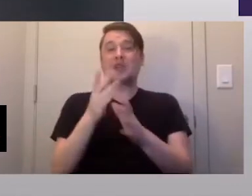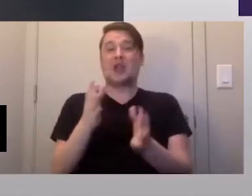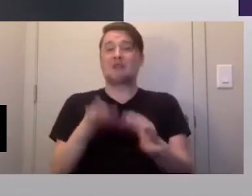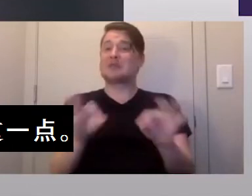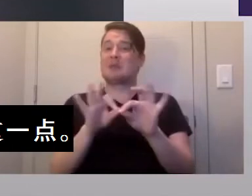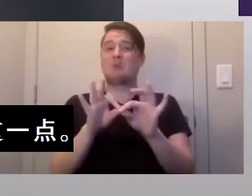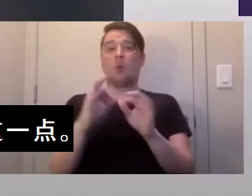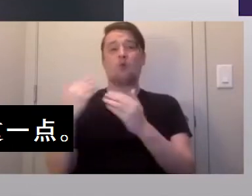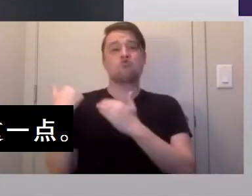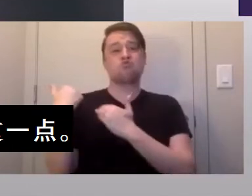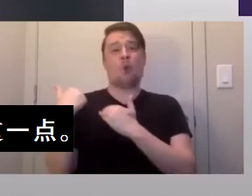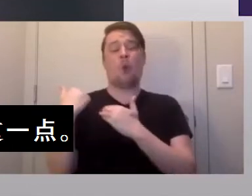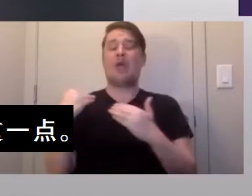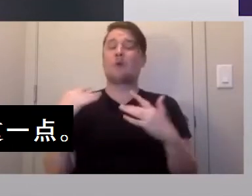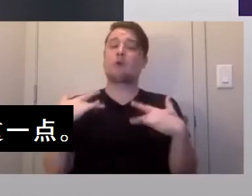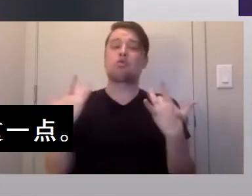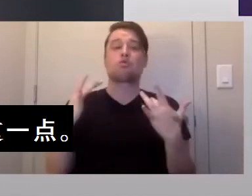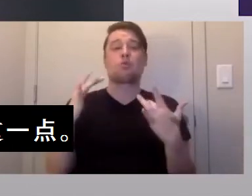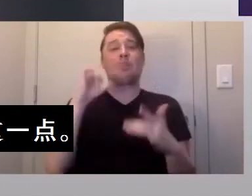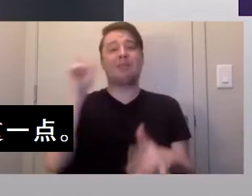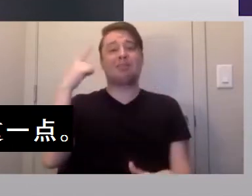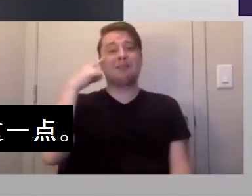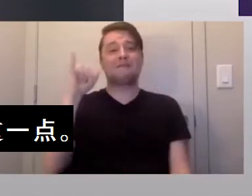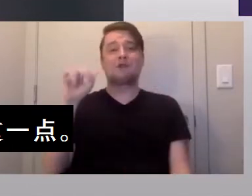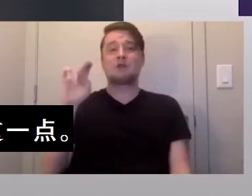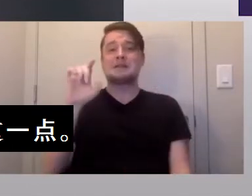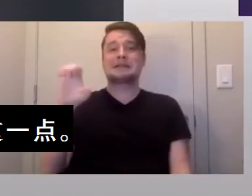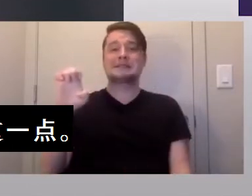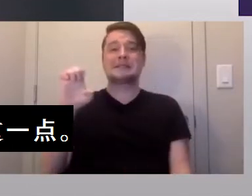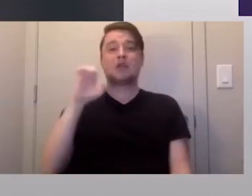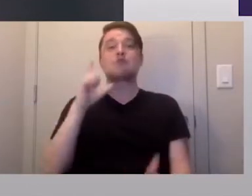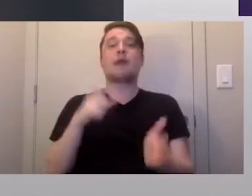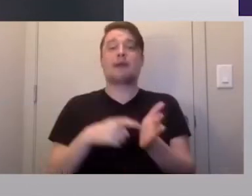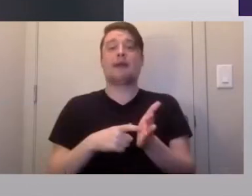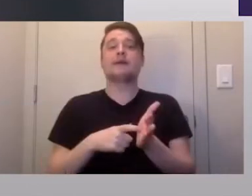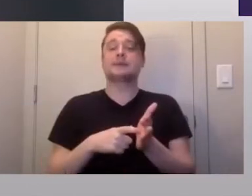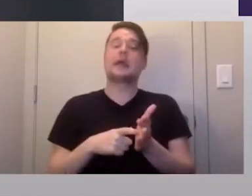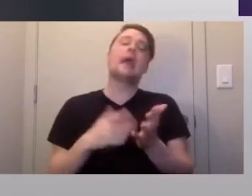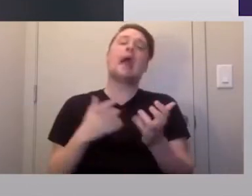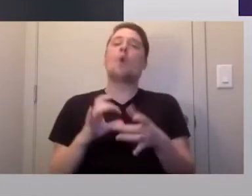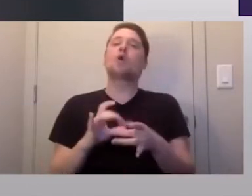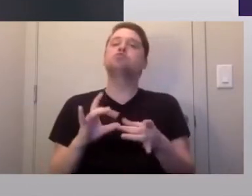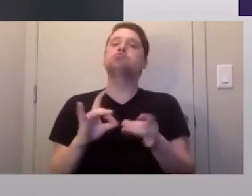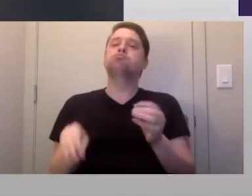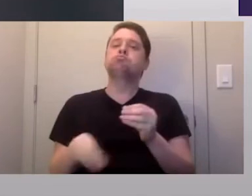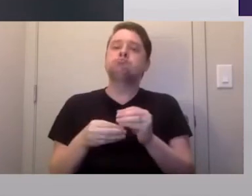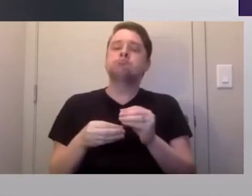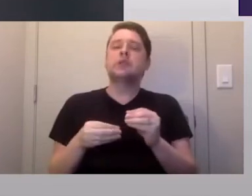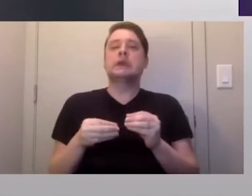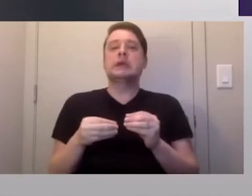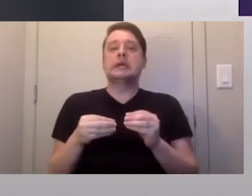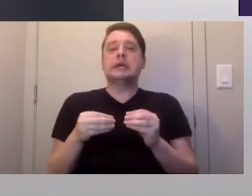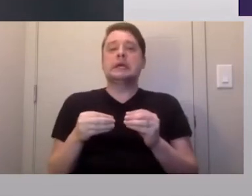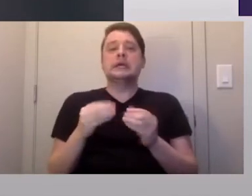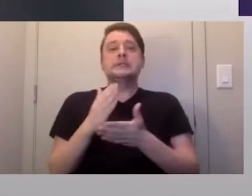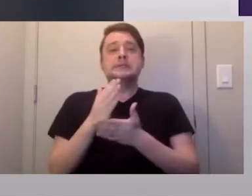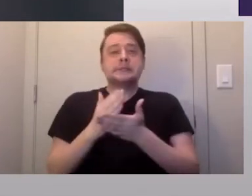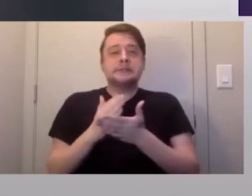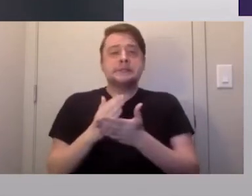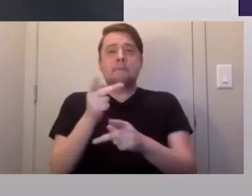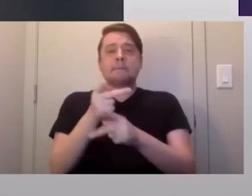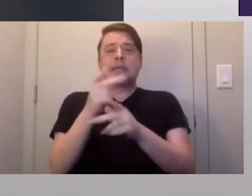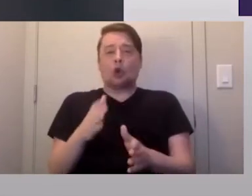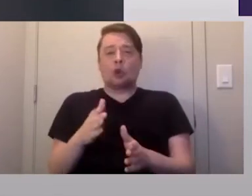and we're thrilled that Governor Inslee recognized that. I want to note here that we have heard from some caregivers